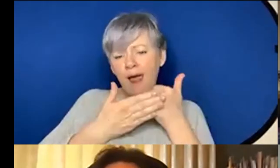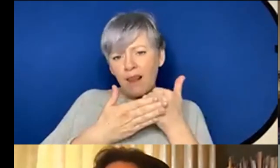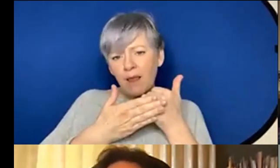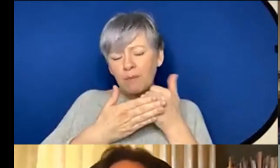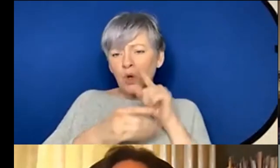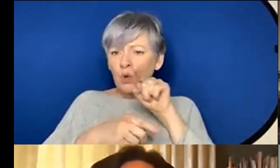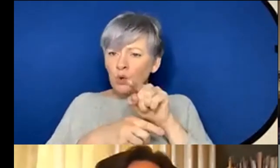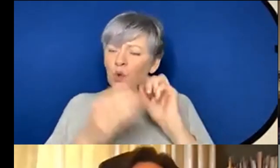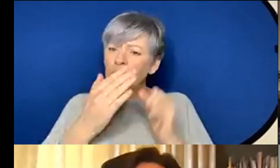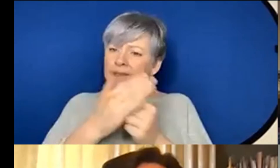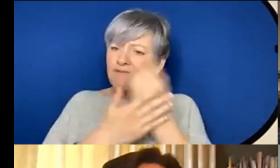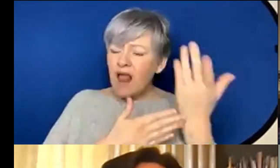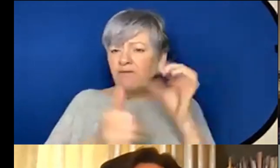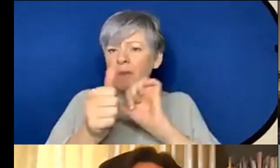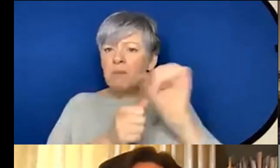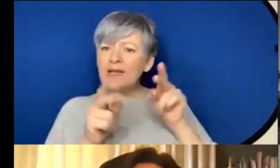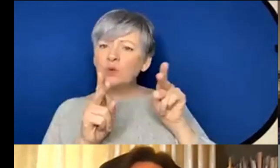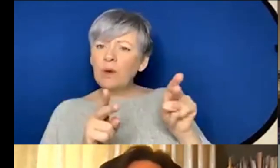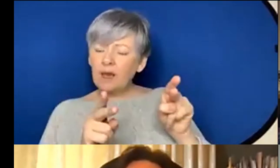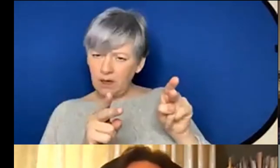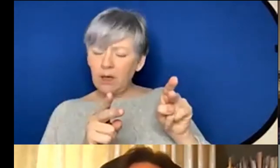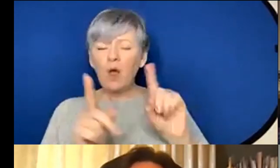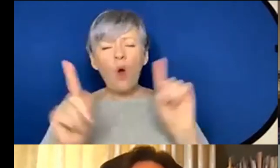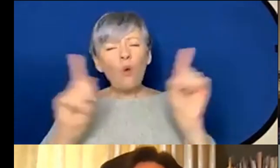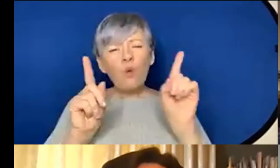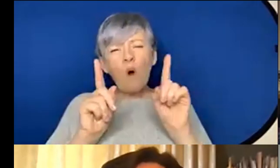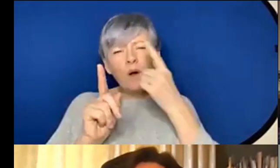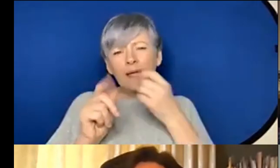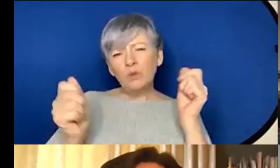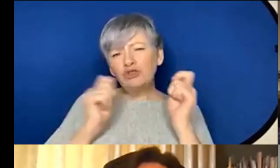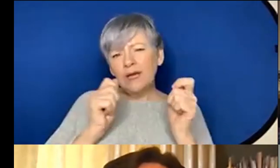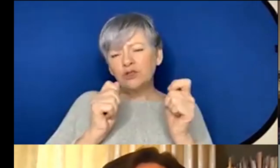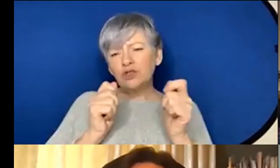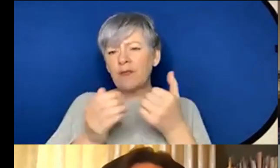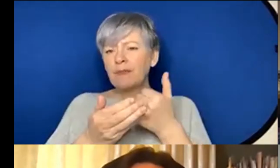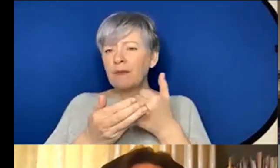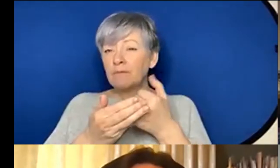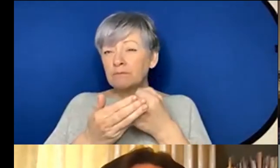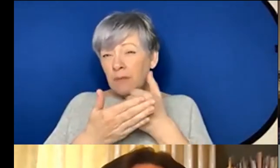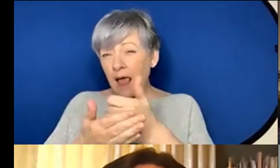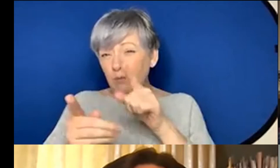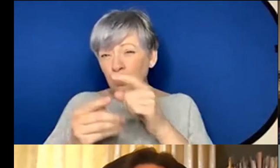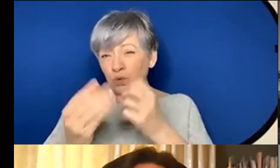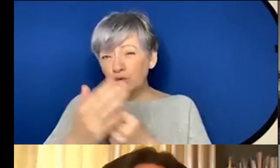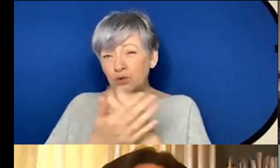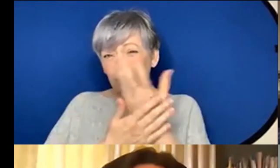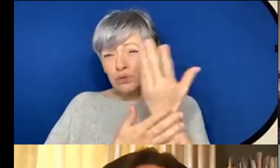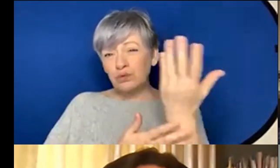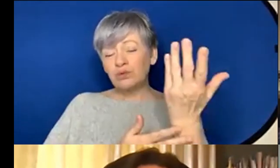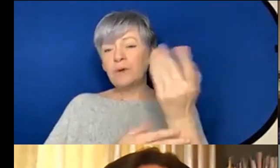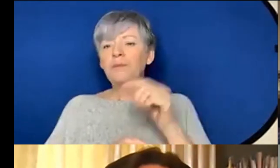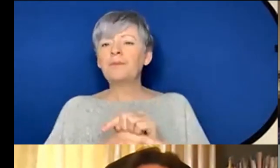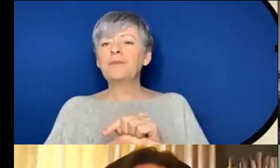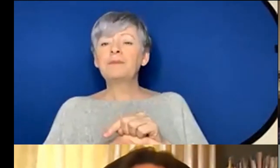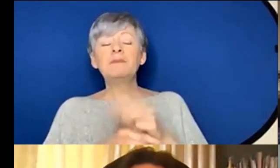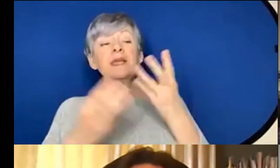develop uh in the best way for you so what may we change that will help you to flourish even further yeah um this is